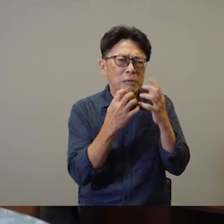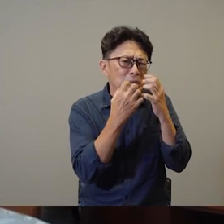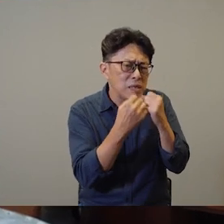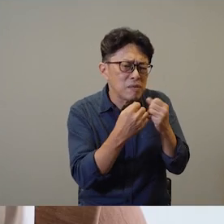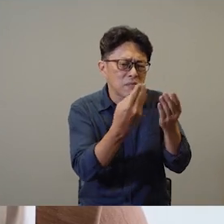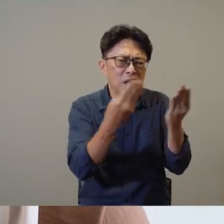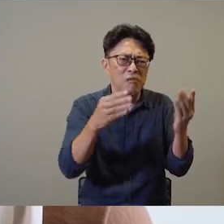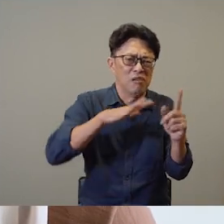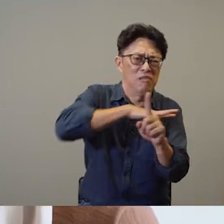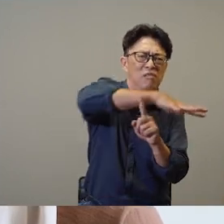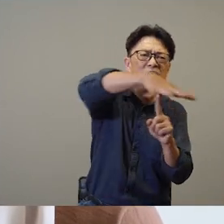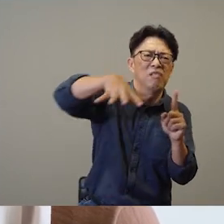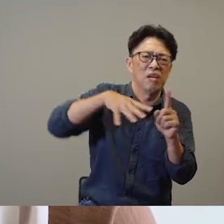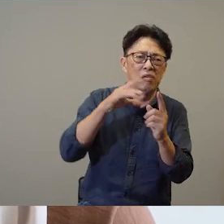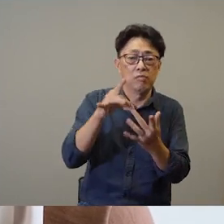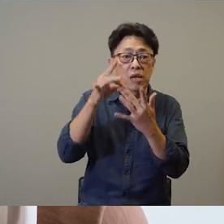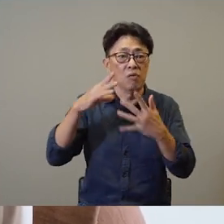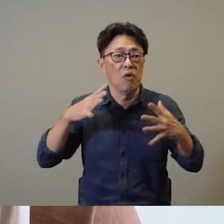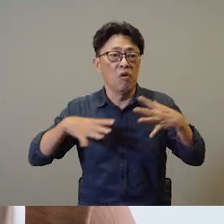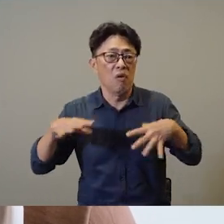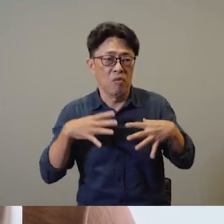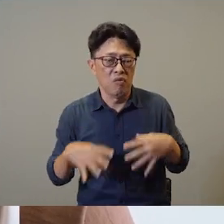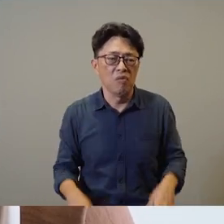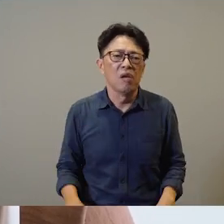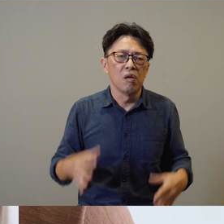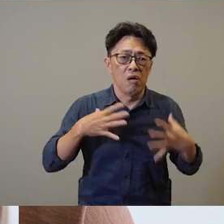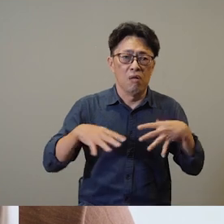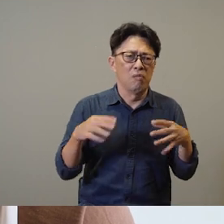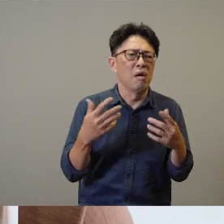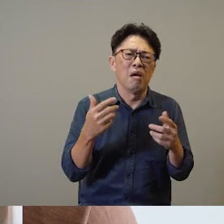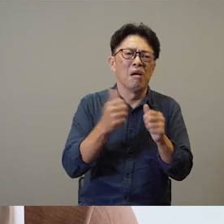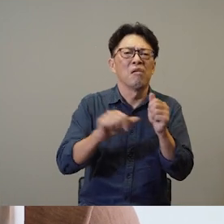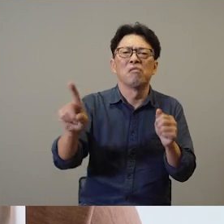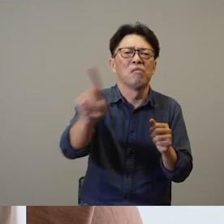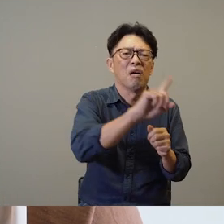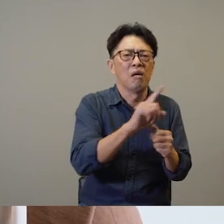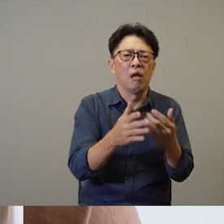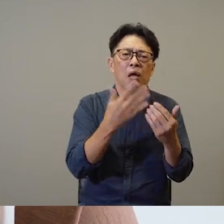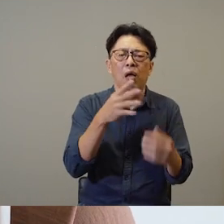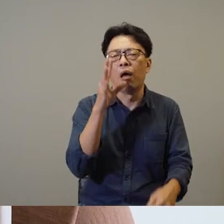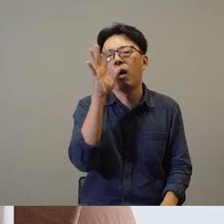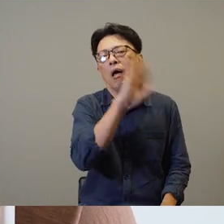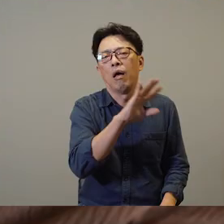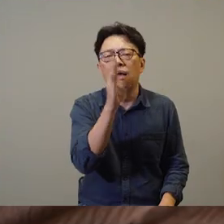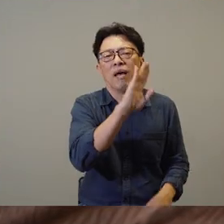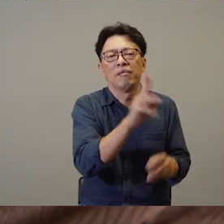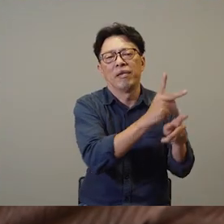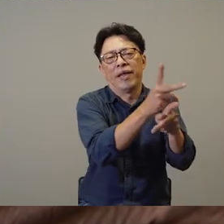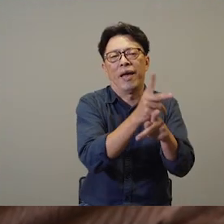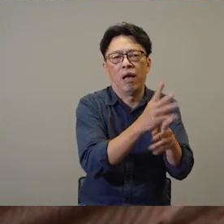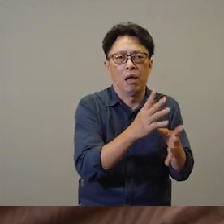itself it is encouraging the audience to show care towards the materials that they surround themselves with especially when it comes to